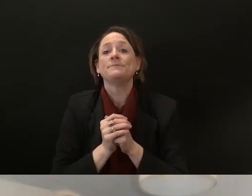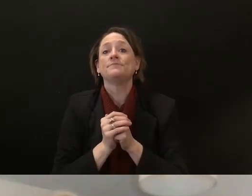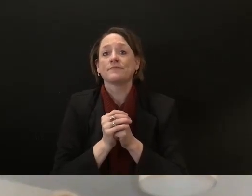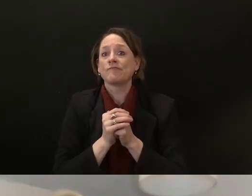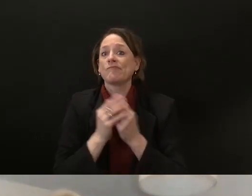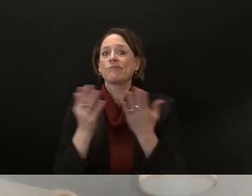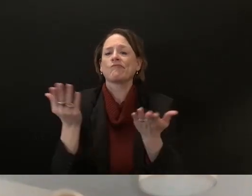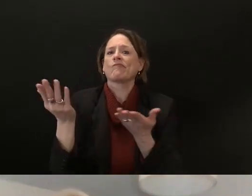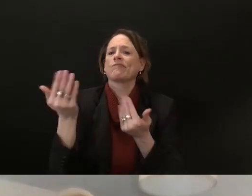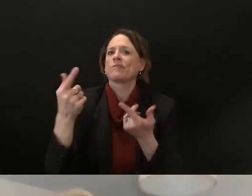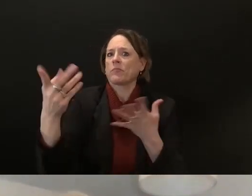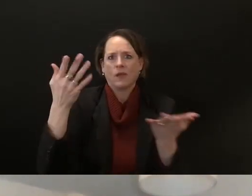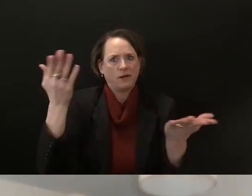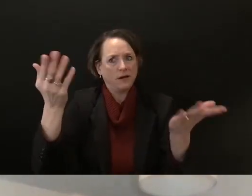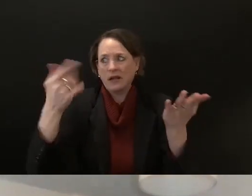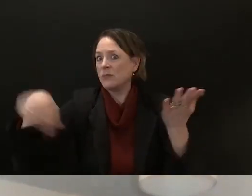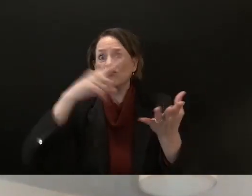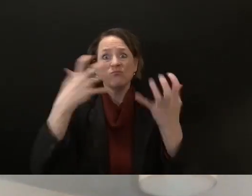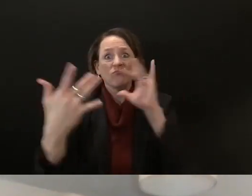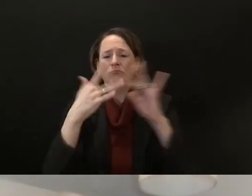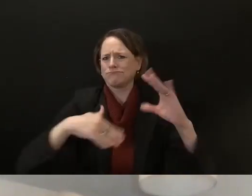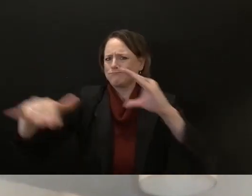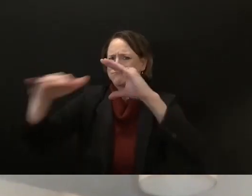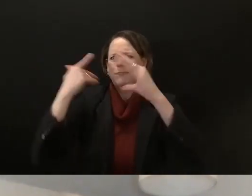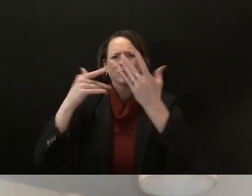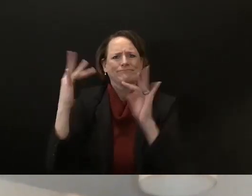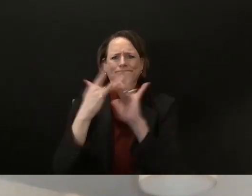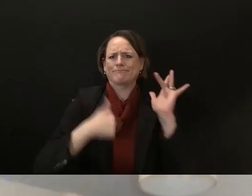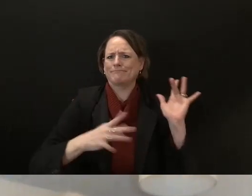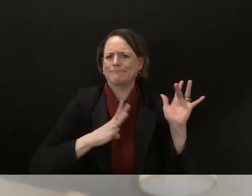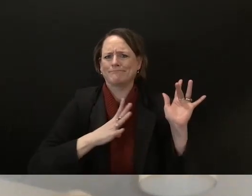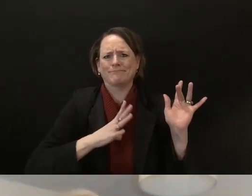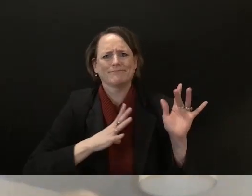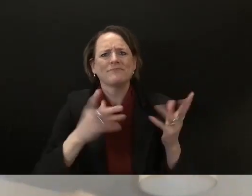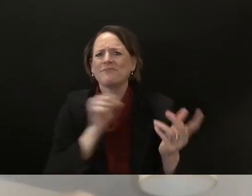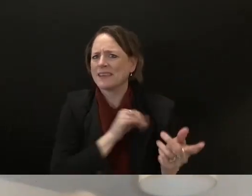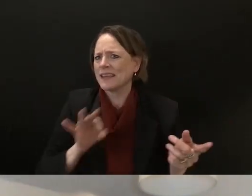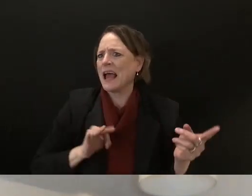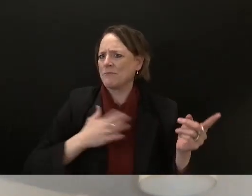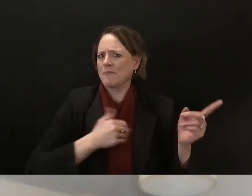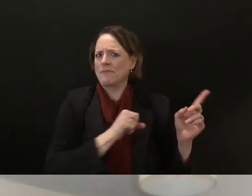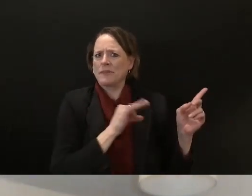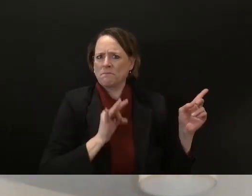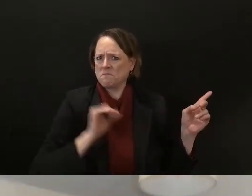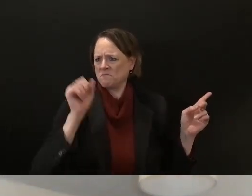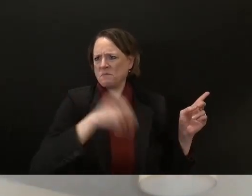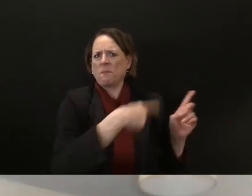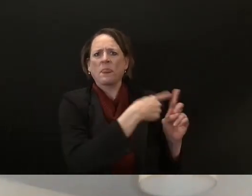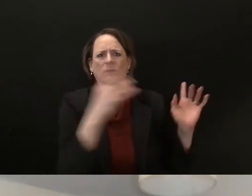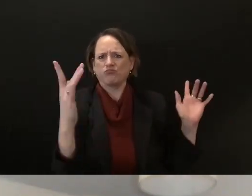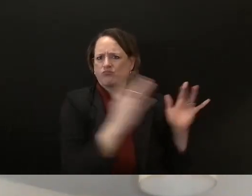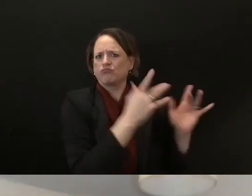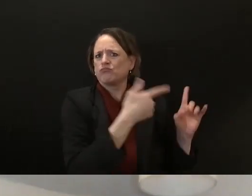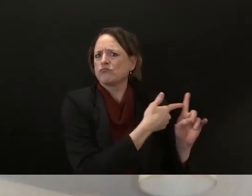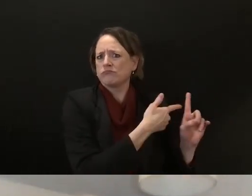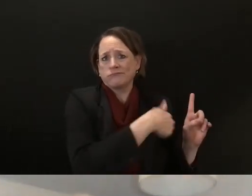and we all have staffs that are top notch um so if you need to to get in touch with any